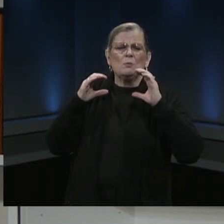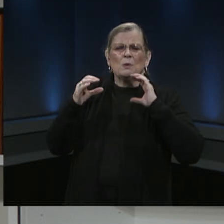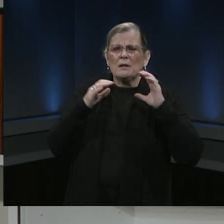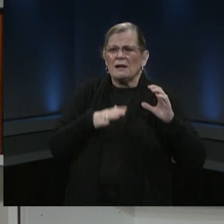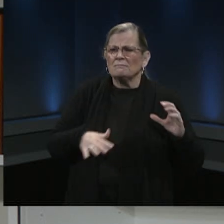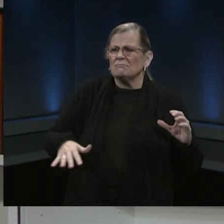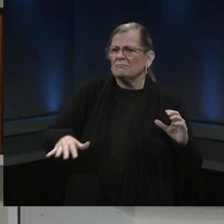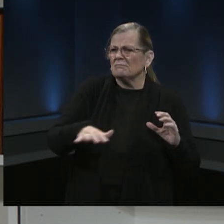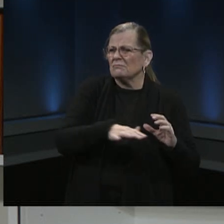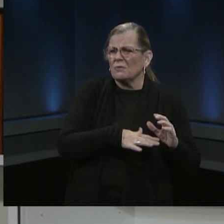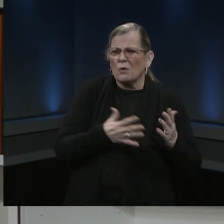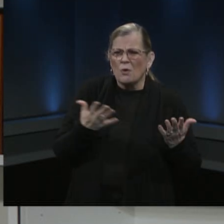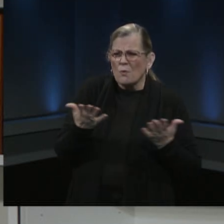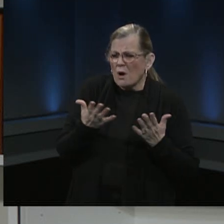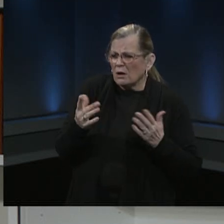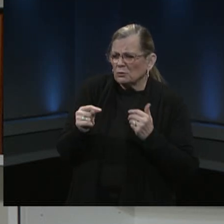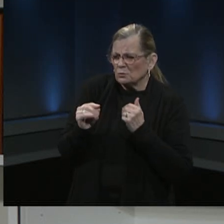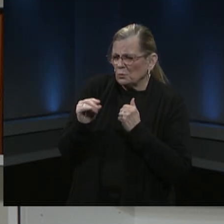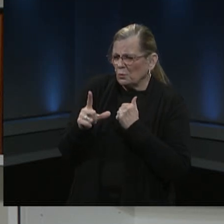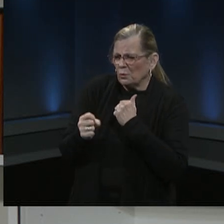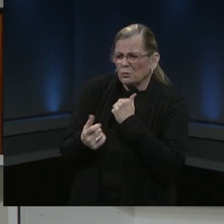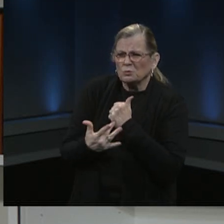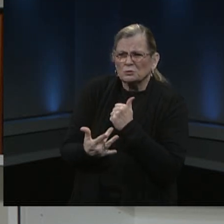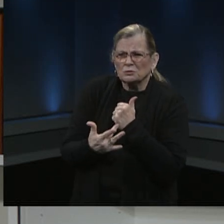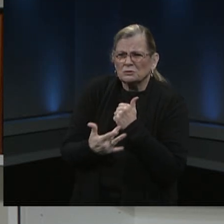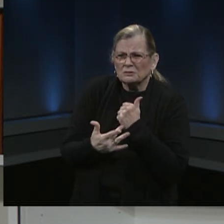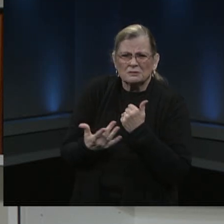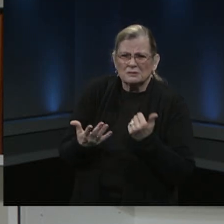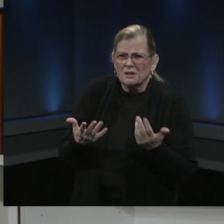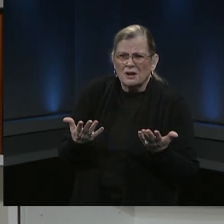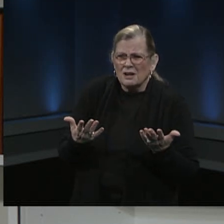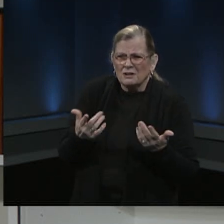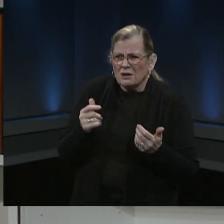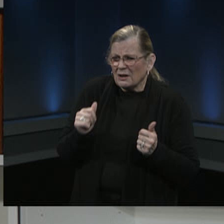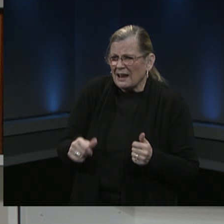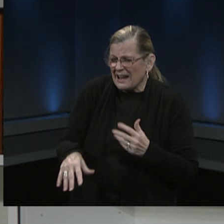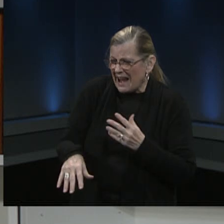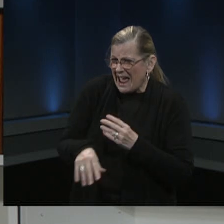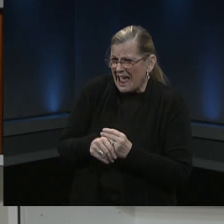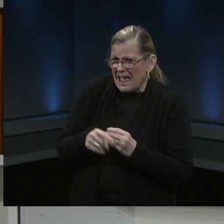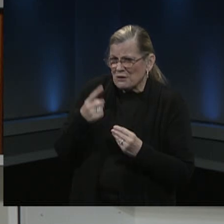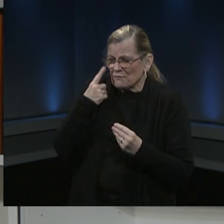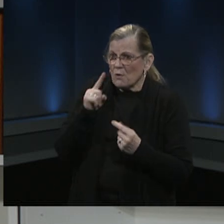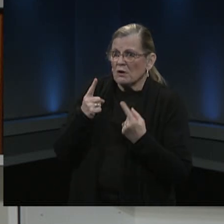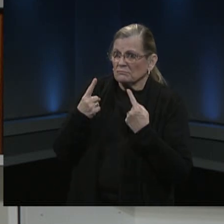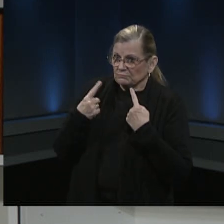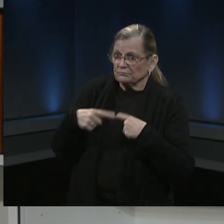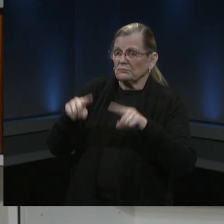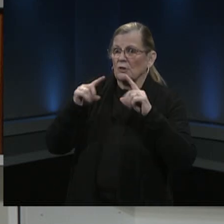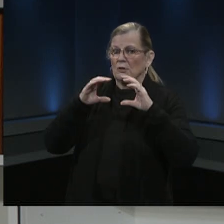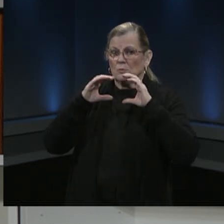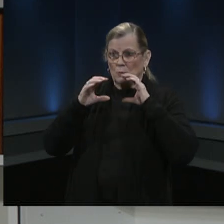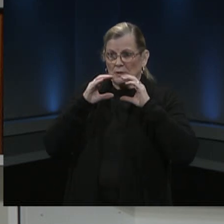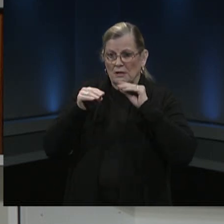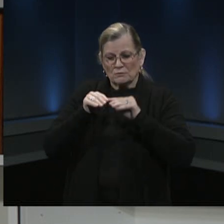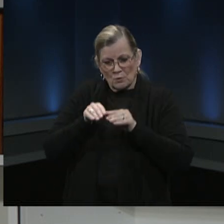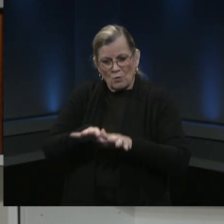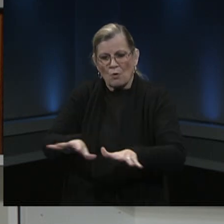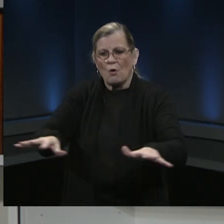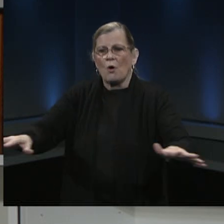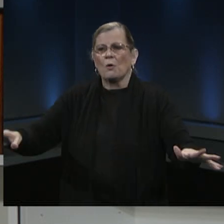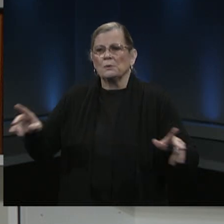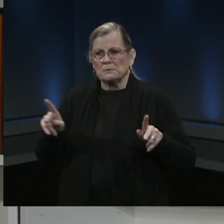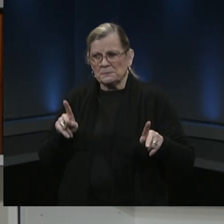tools are we using and what tools are we not using to make sure our message is getting out to all of the diverse groups that make up our